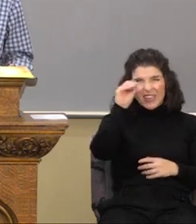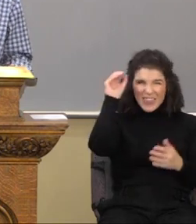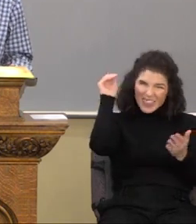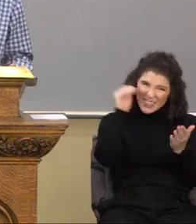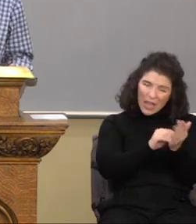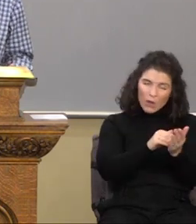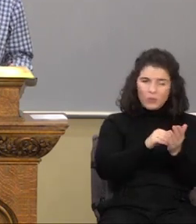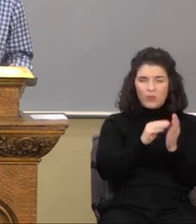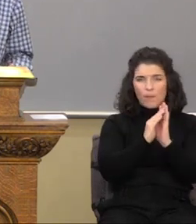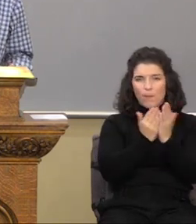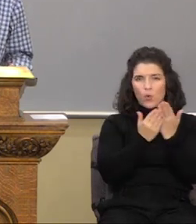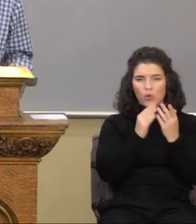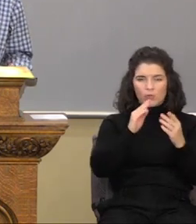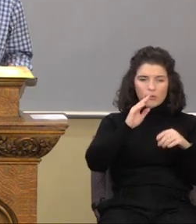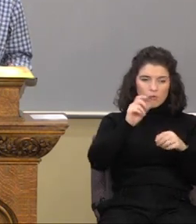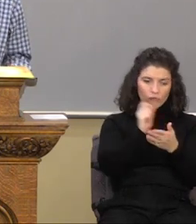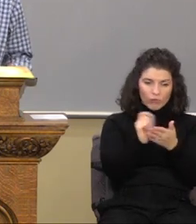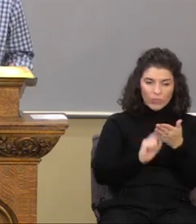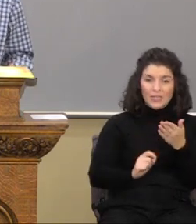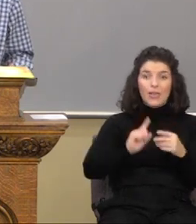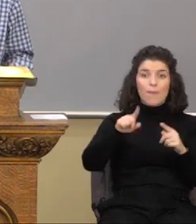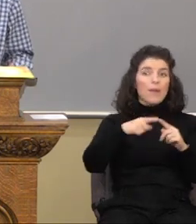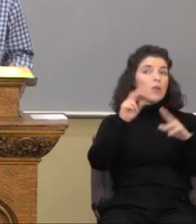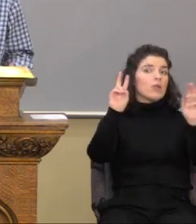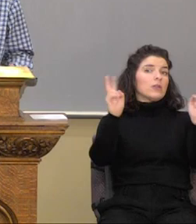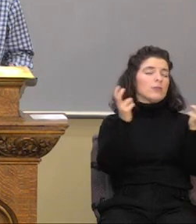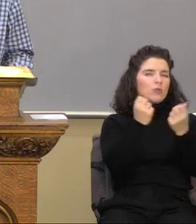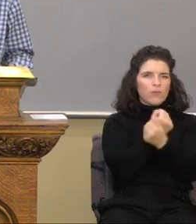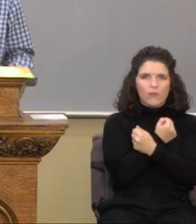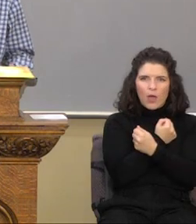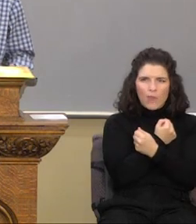Because people want to be loved.